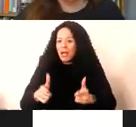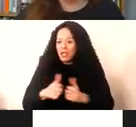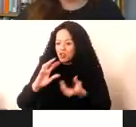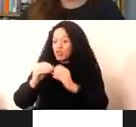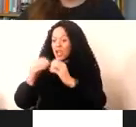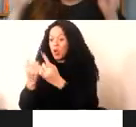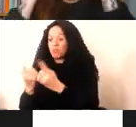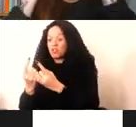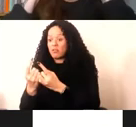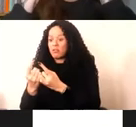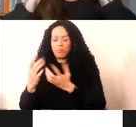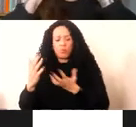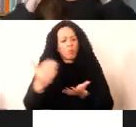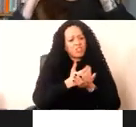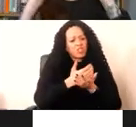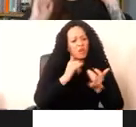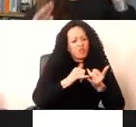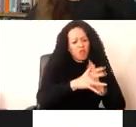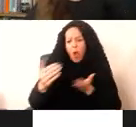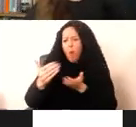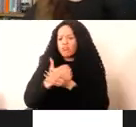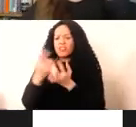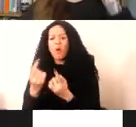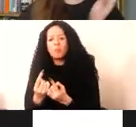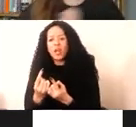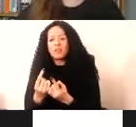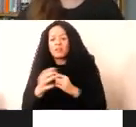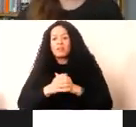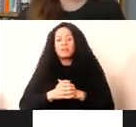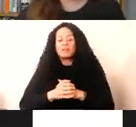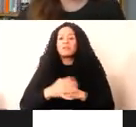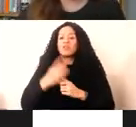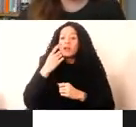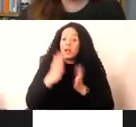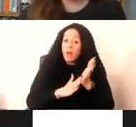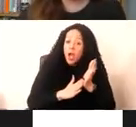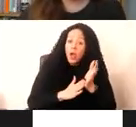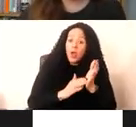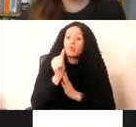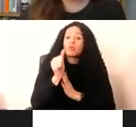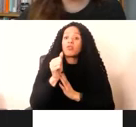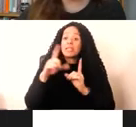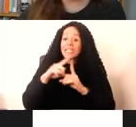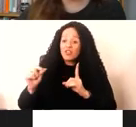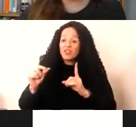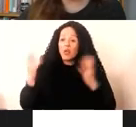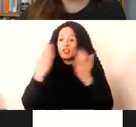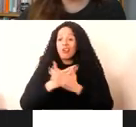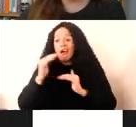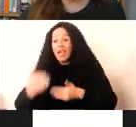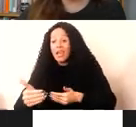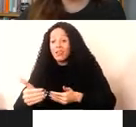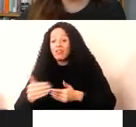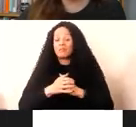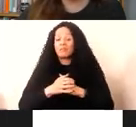And so the notion of a kind of cultural digital dark age is partly invested in the ways in